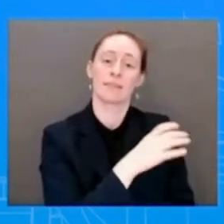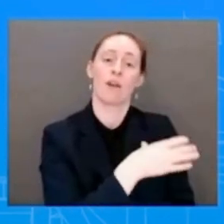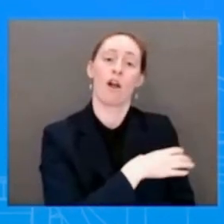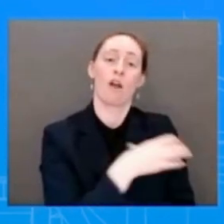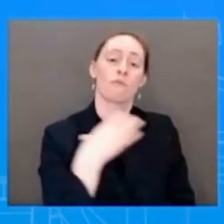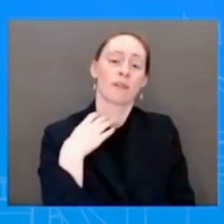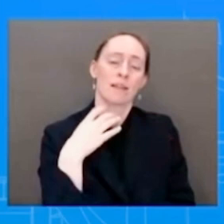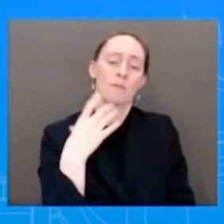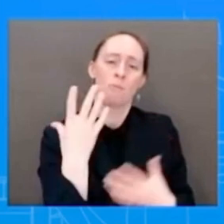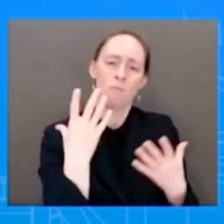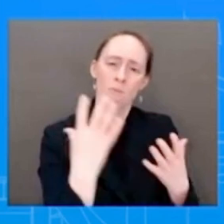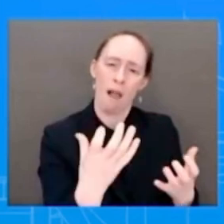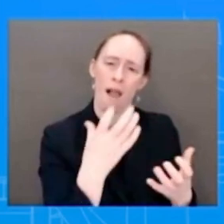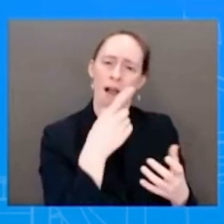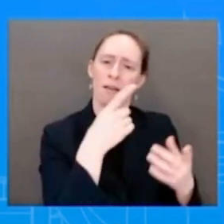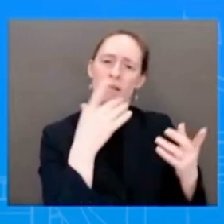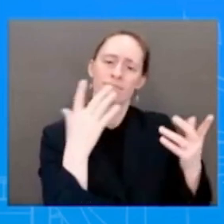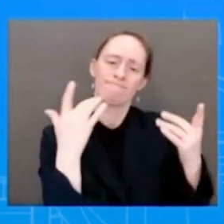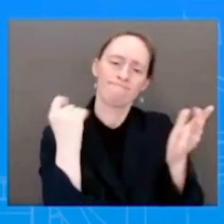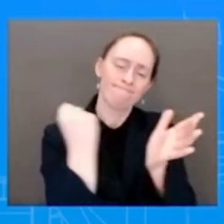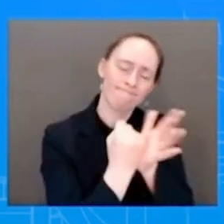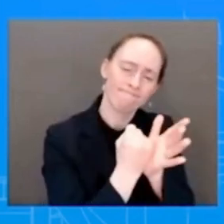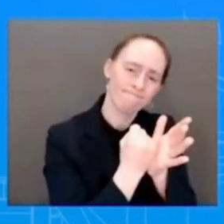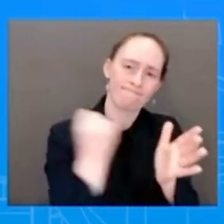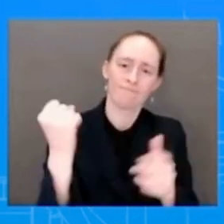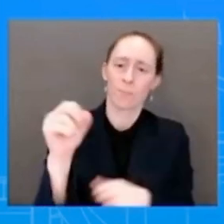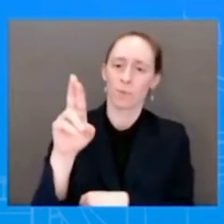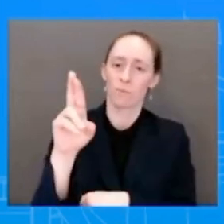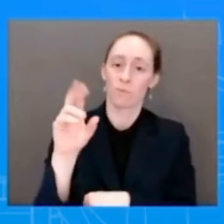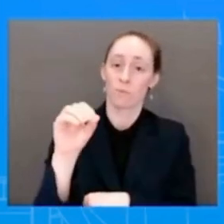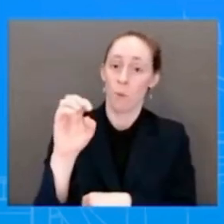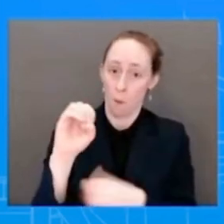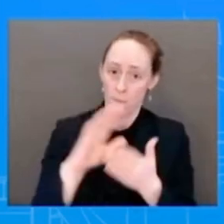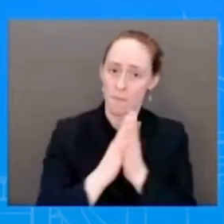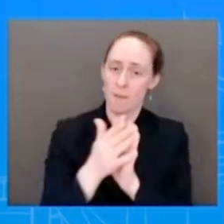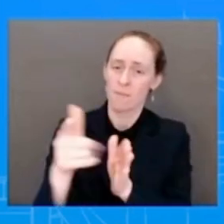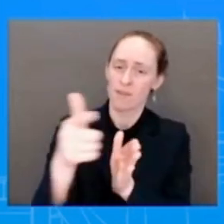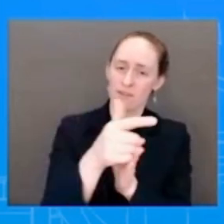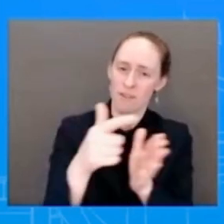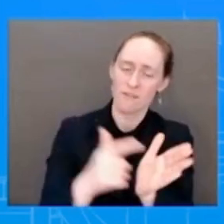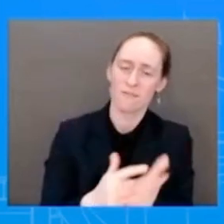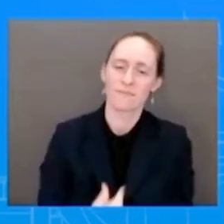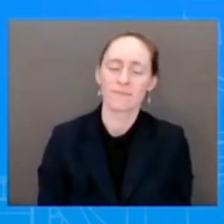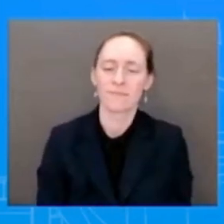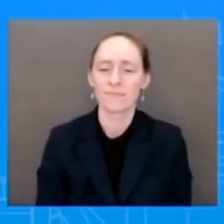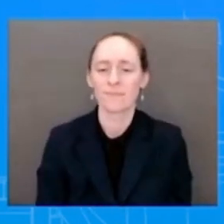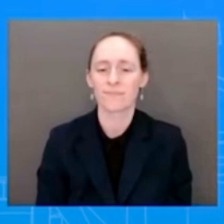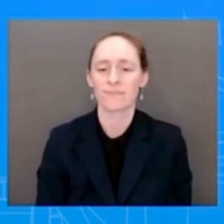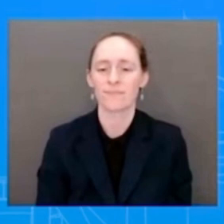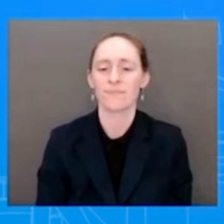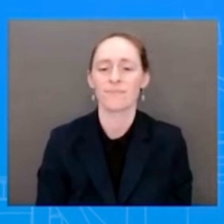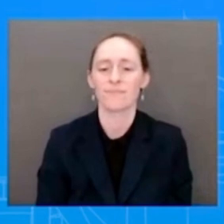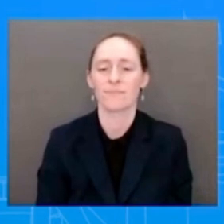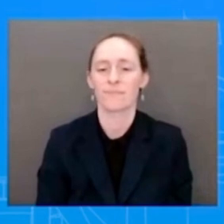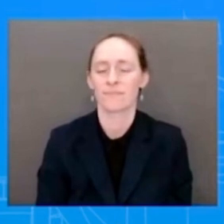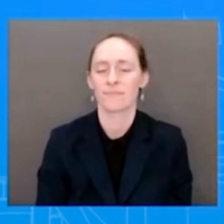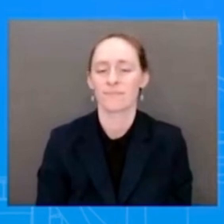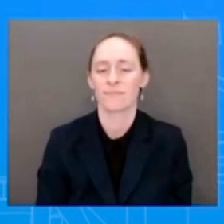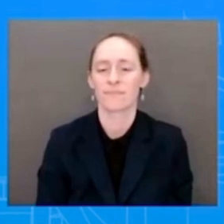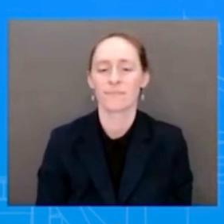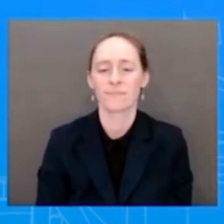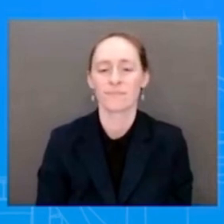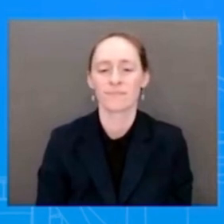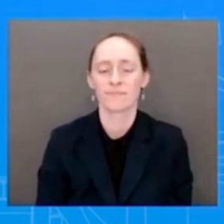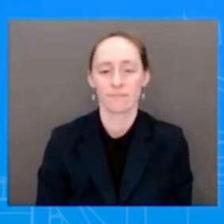executive action to defend reproductive rights. As you know, the President has already issued two executive orders to safeguard access to